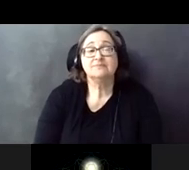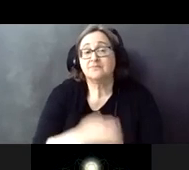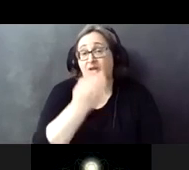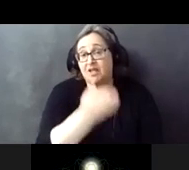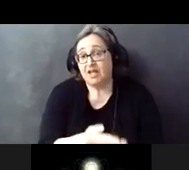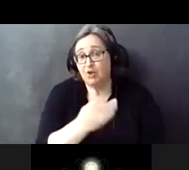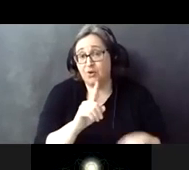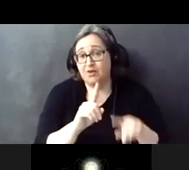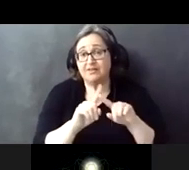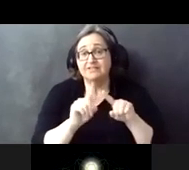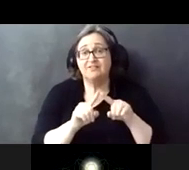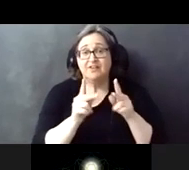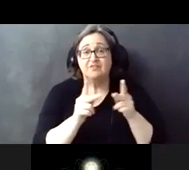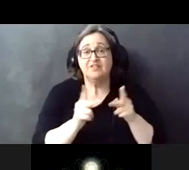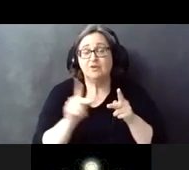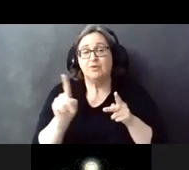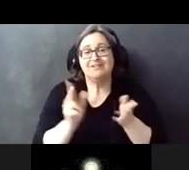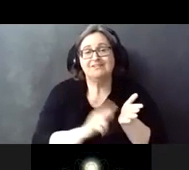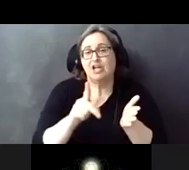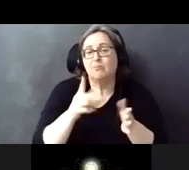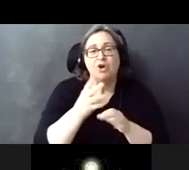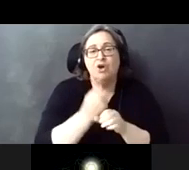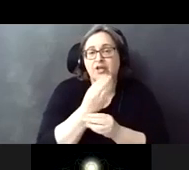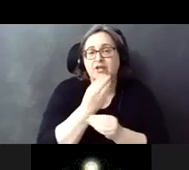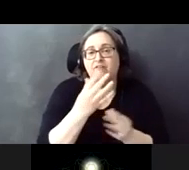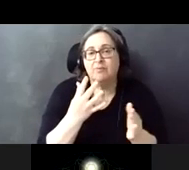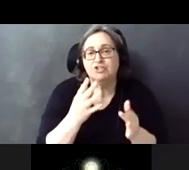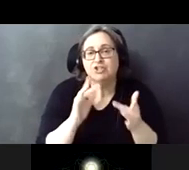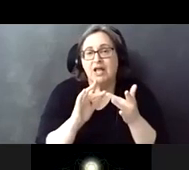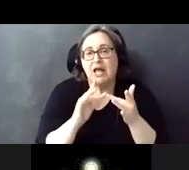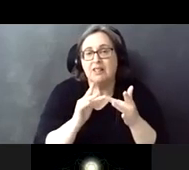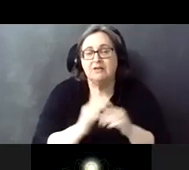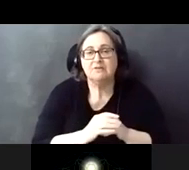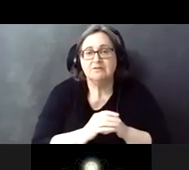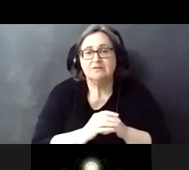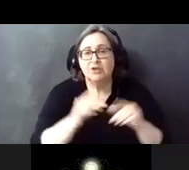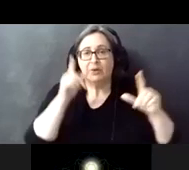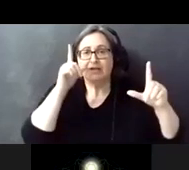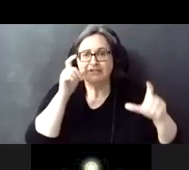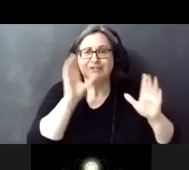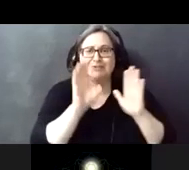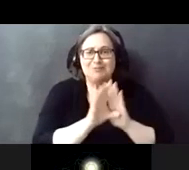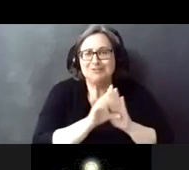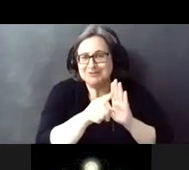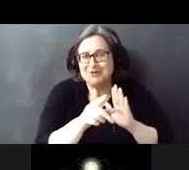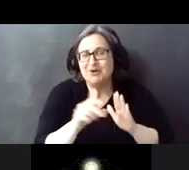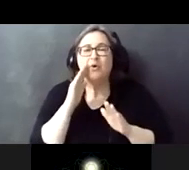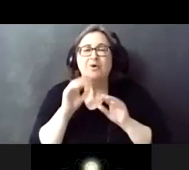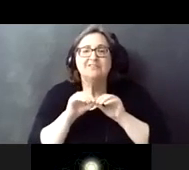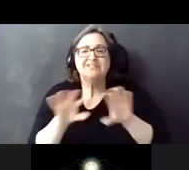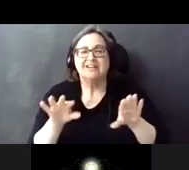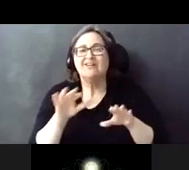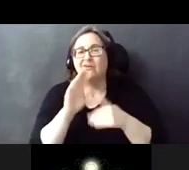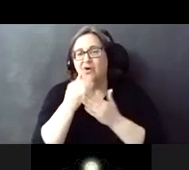the different uh venues to sign up or get information online um so take a screenshot or we'll be we'll be sending all this